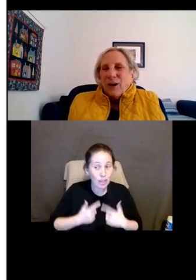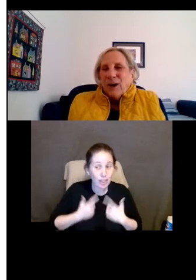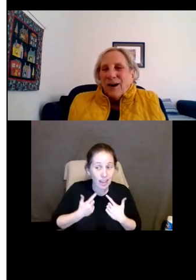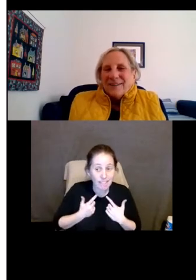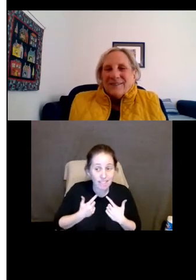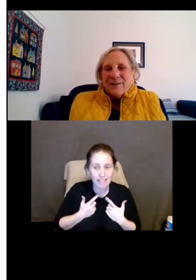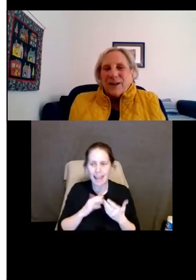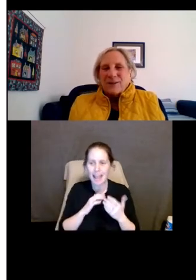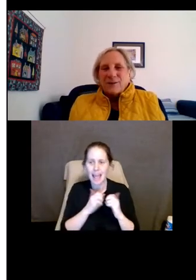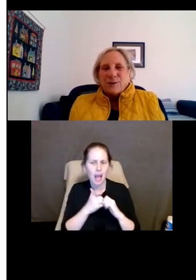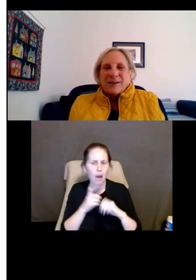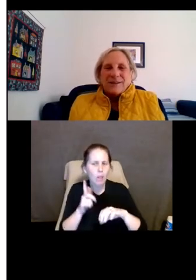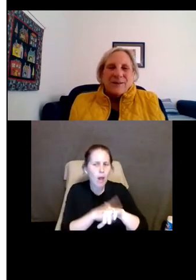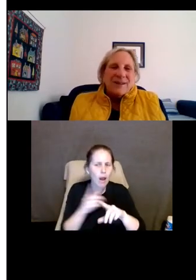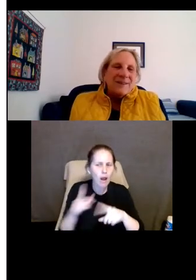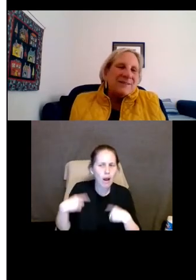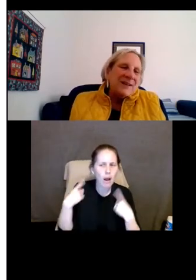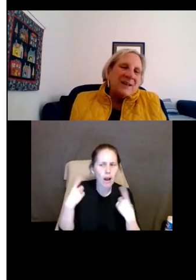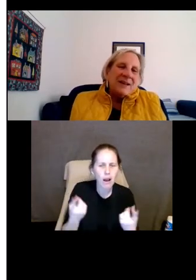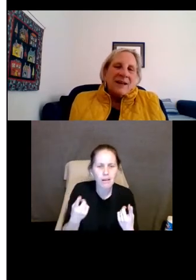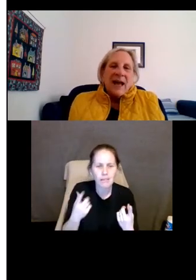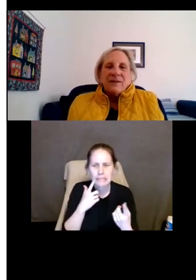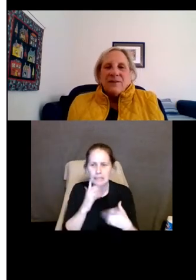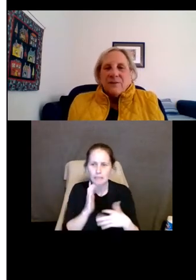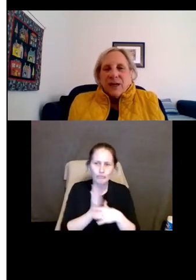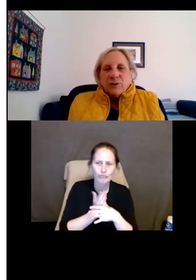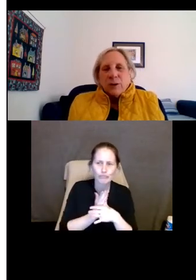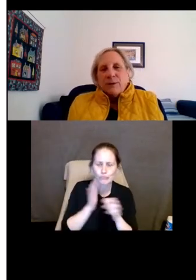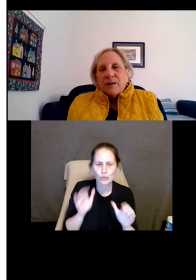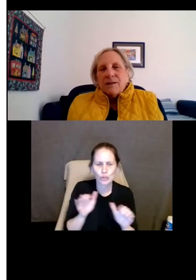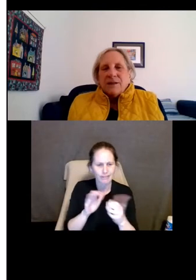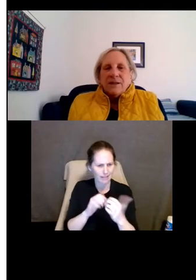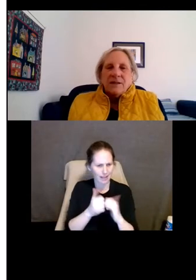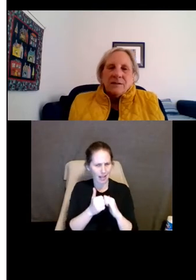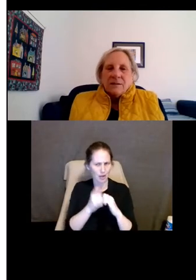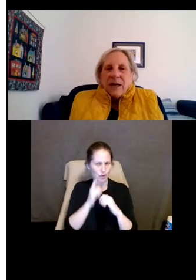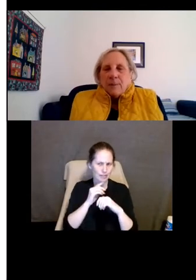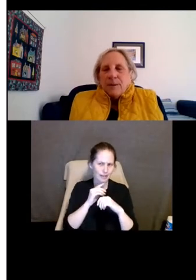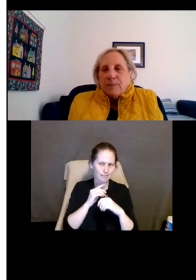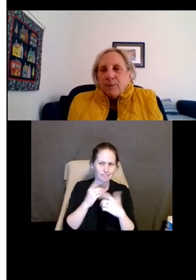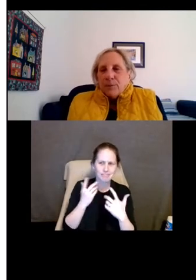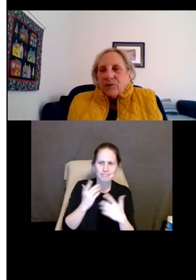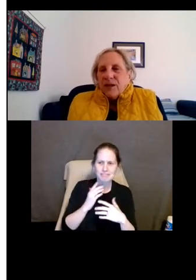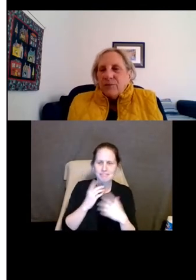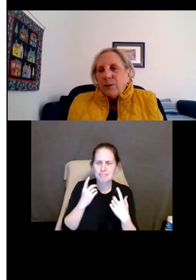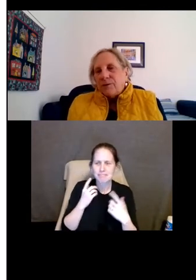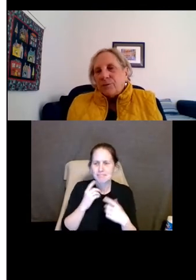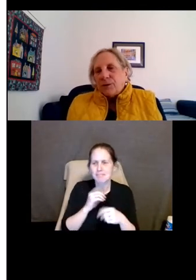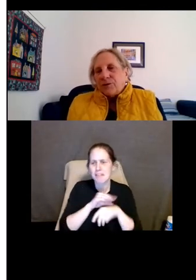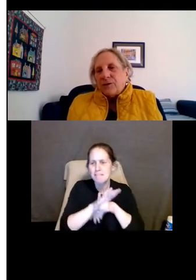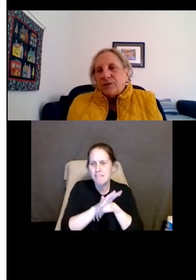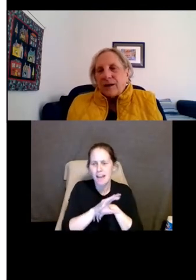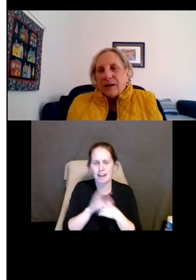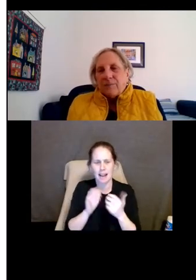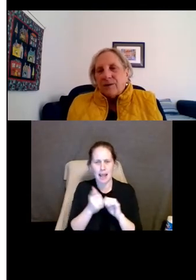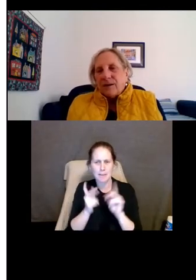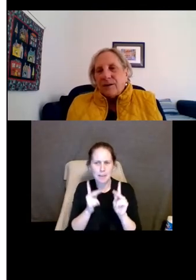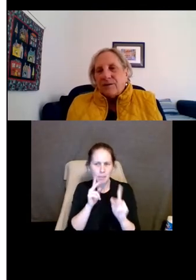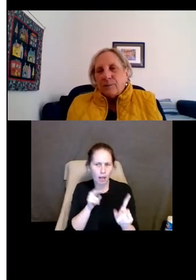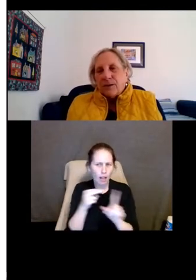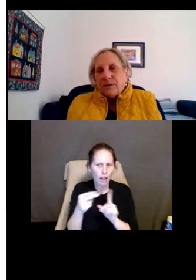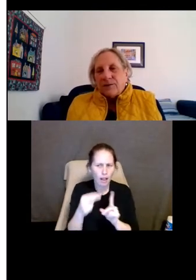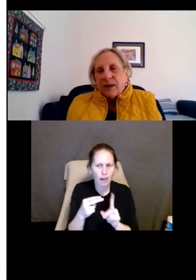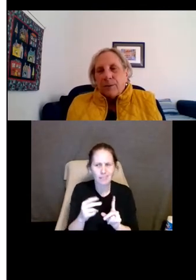How long has it affected your activities? How does it affect your ability? How do people perceive you if a person is not